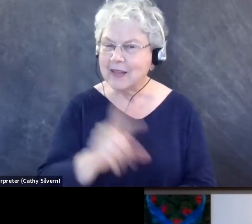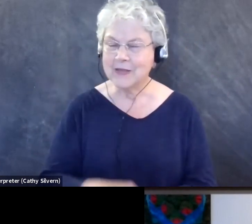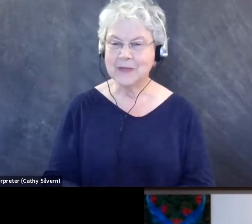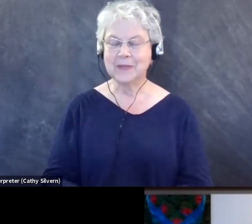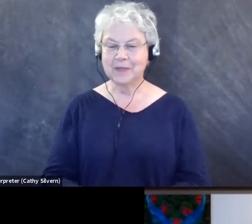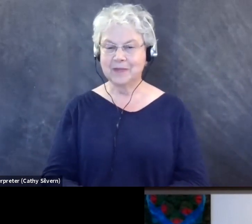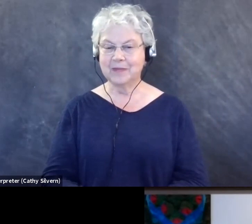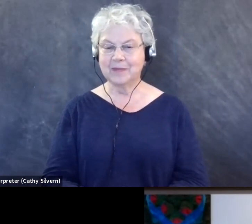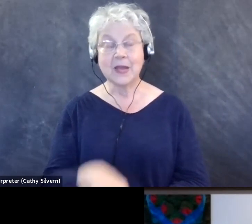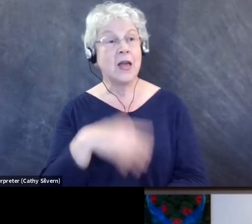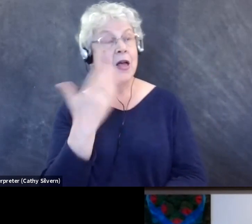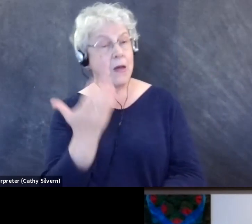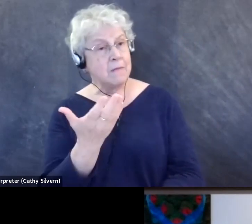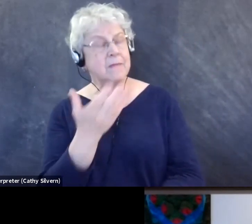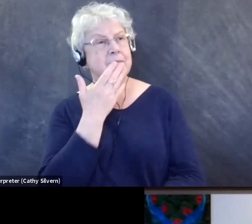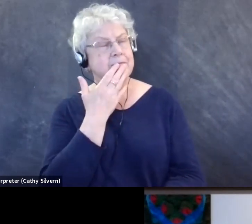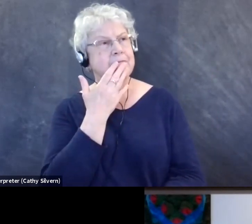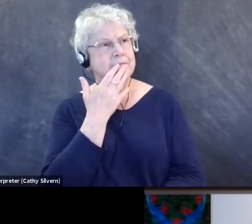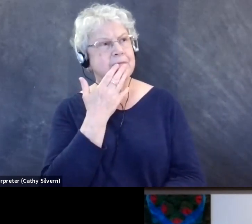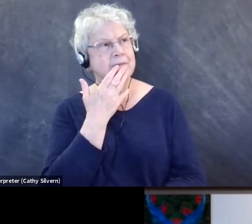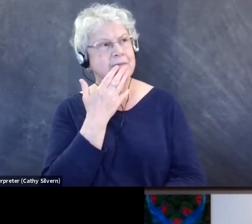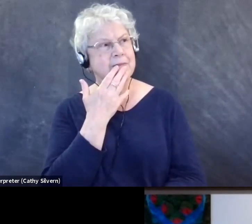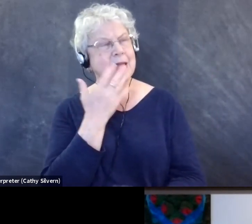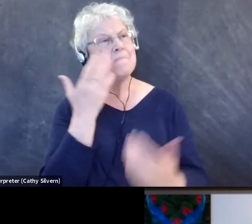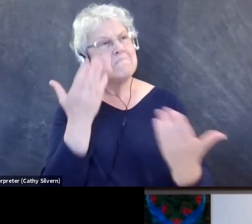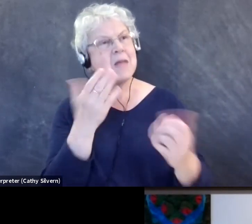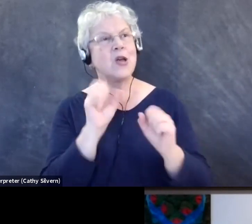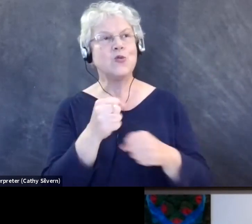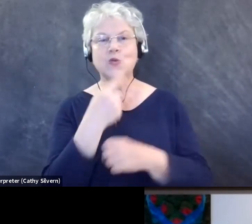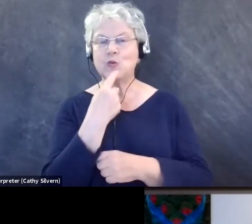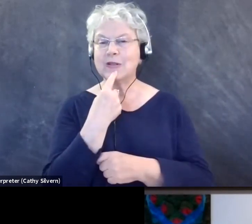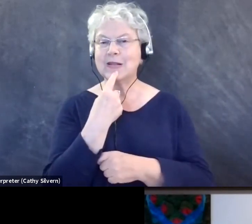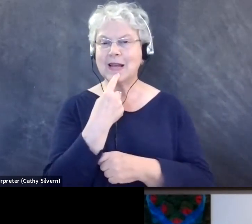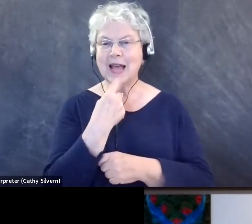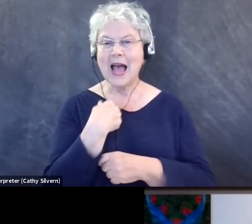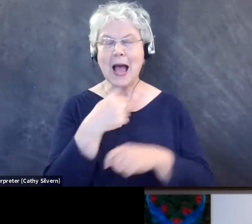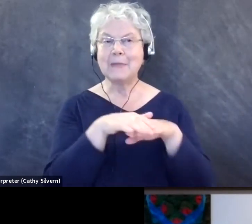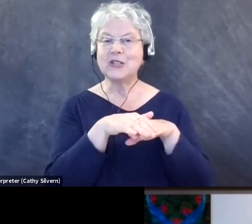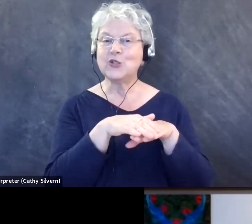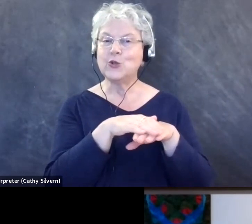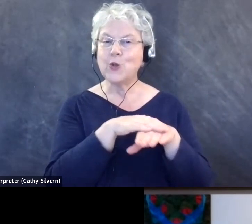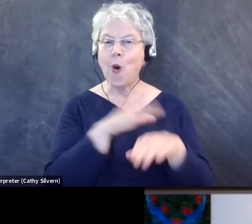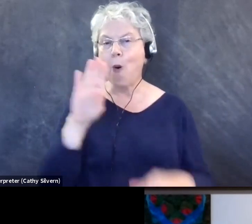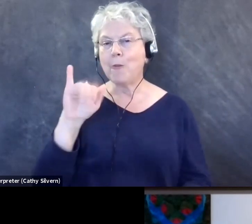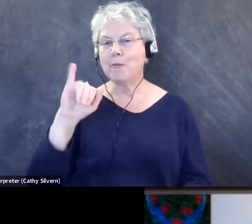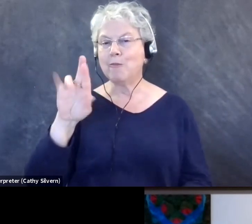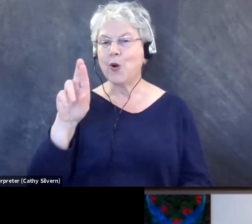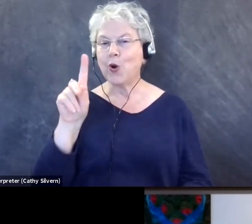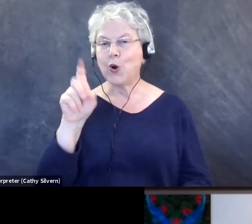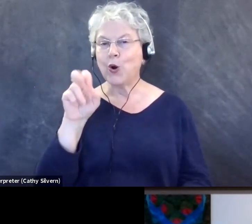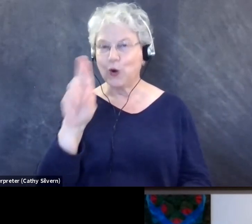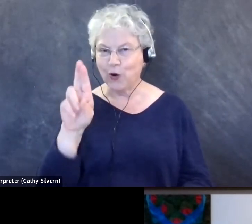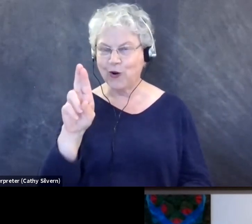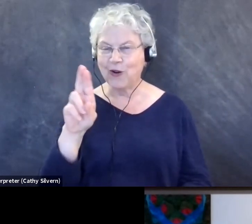Um, I, I think I would be described as a slow birder, um,